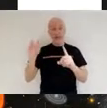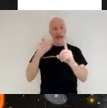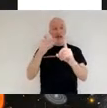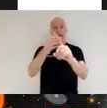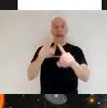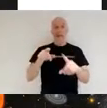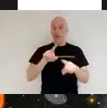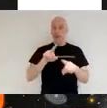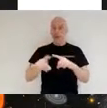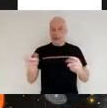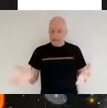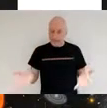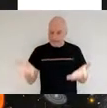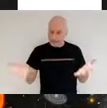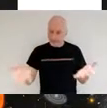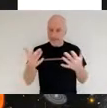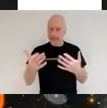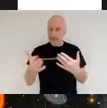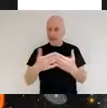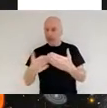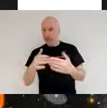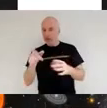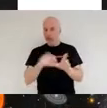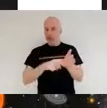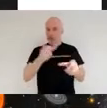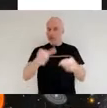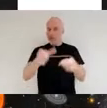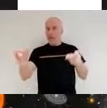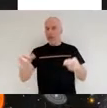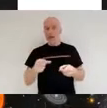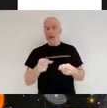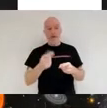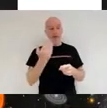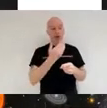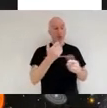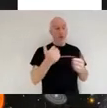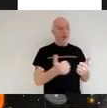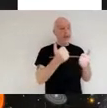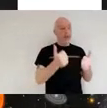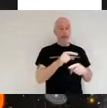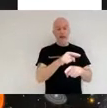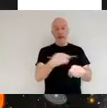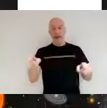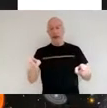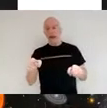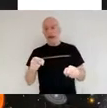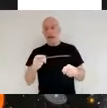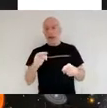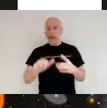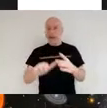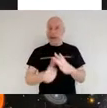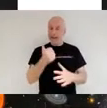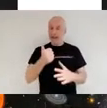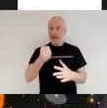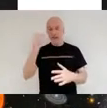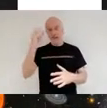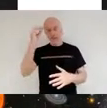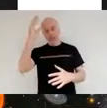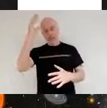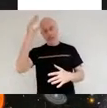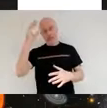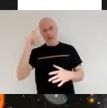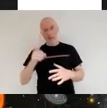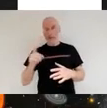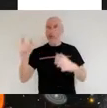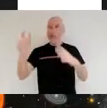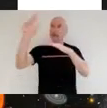young people coming out of school with the skills and the knowledge of the space sector necessary to be able to